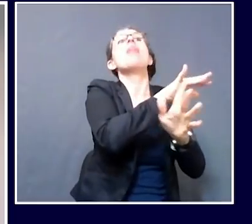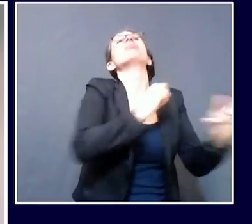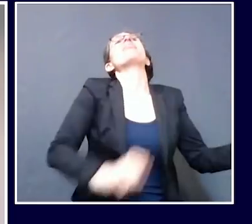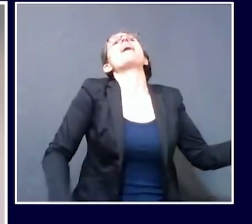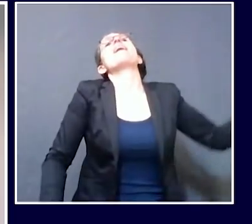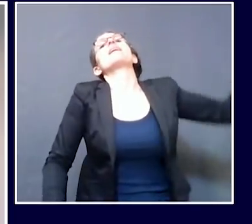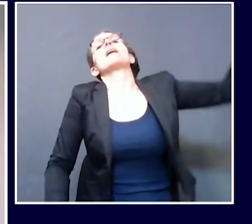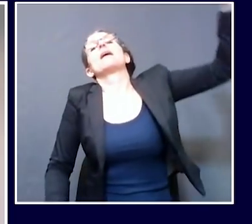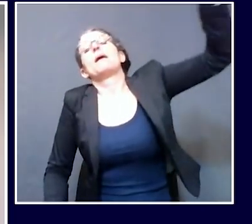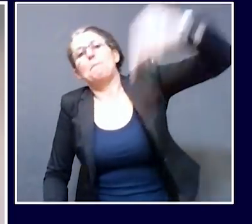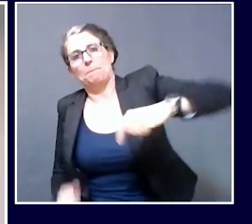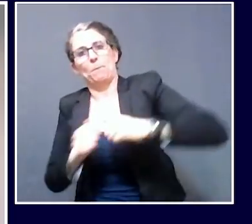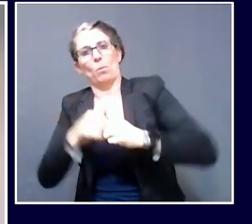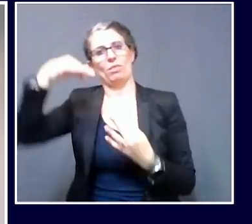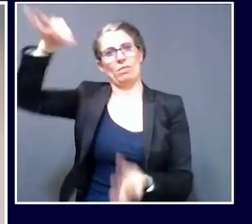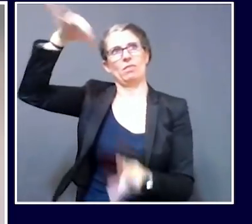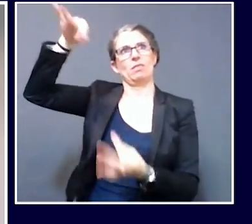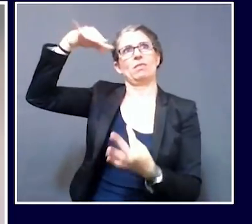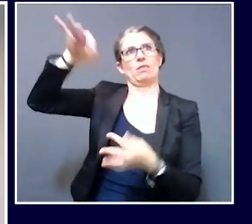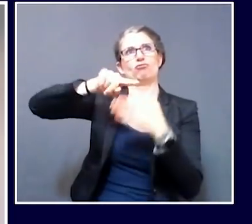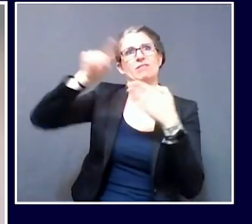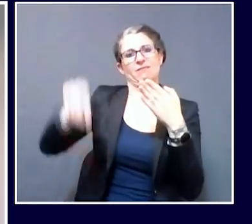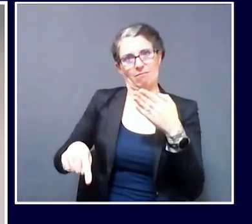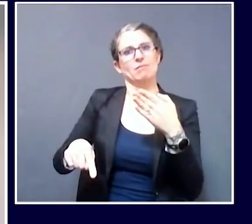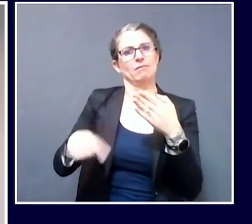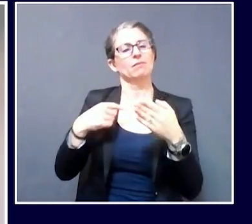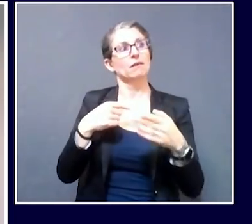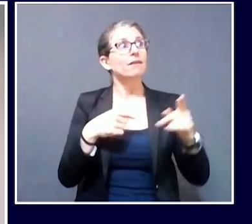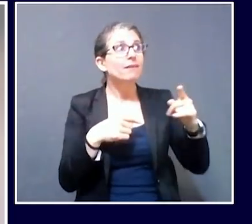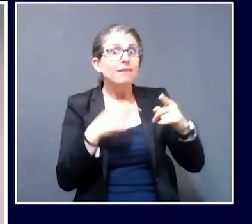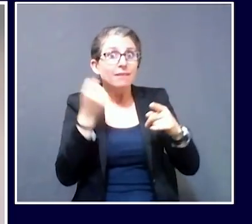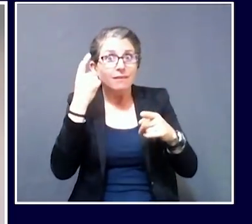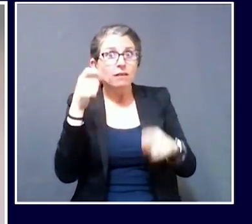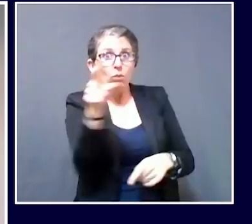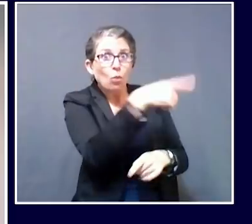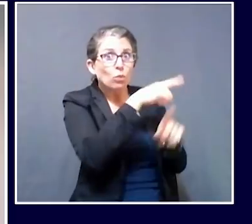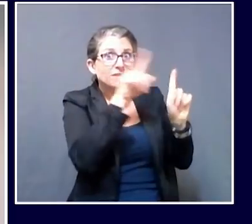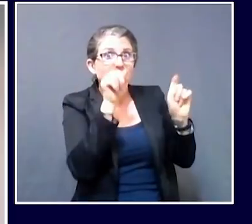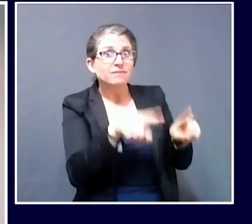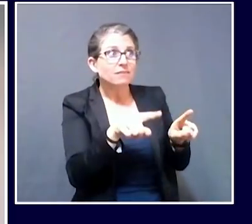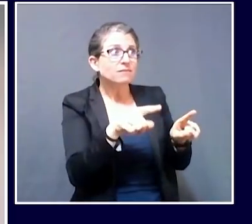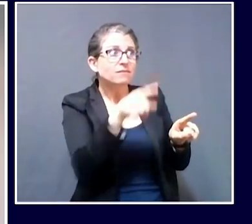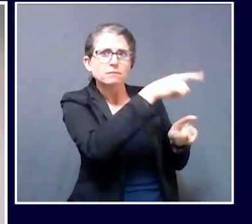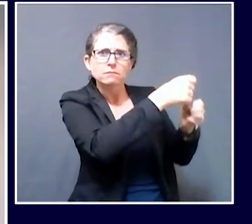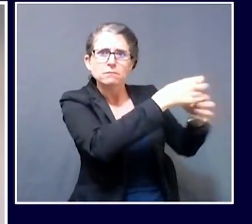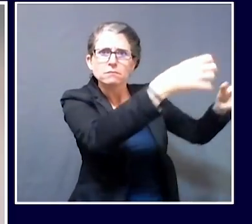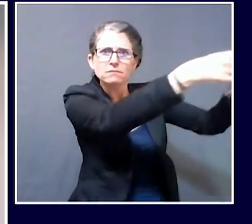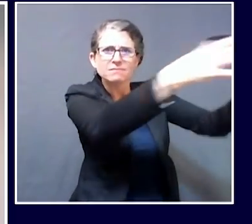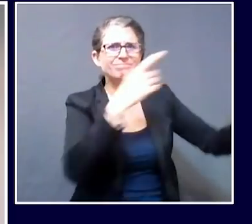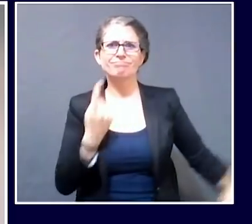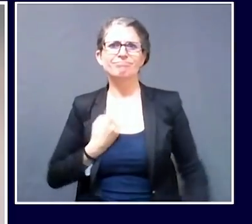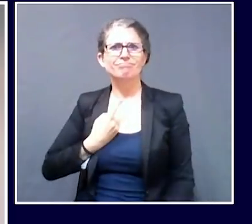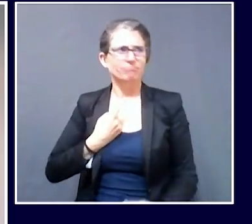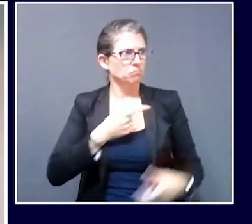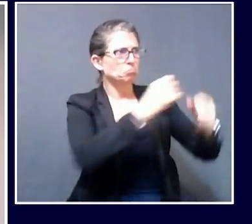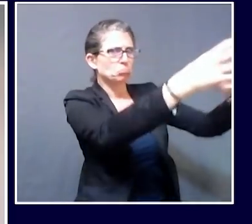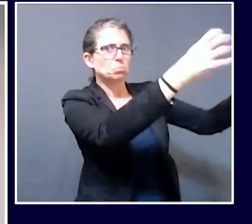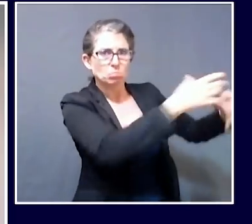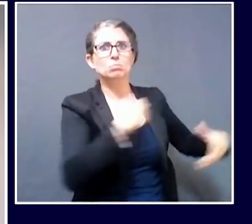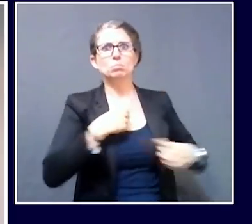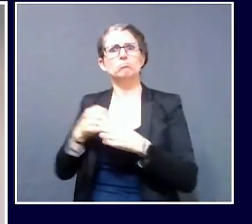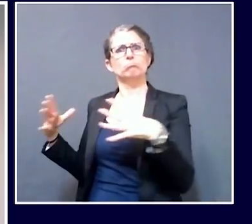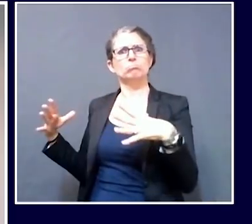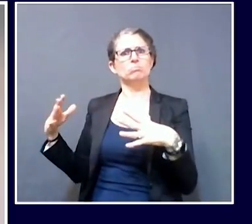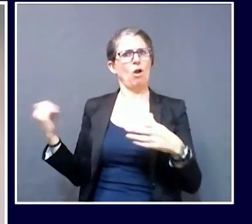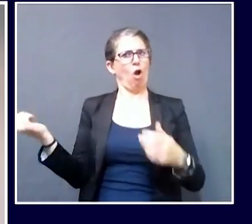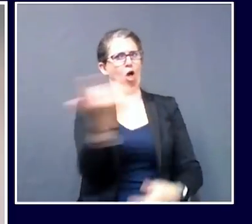standing orders. They may not have stood up the same number of swab and send sites, but they are coming online with their own more